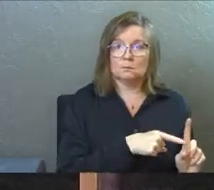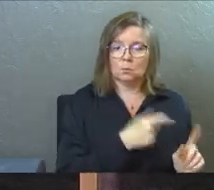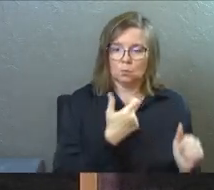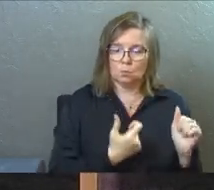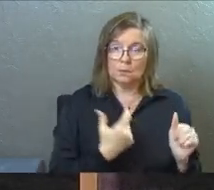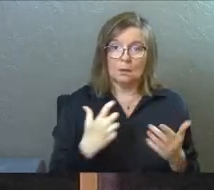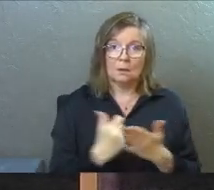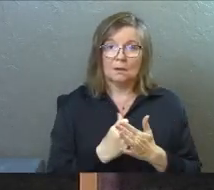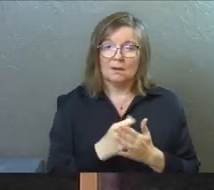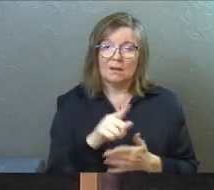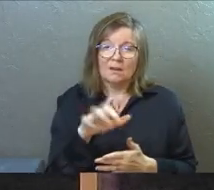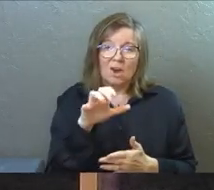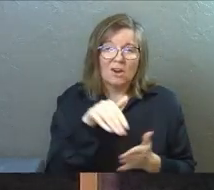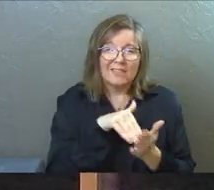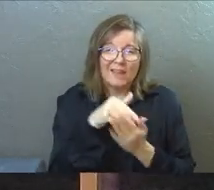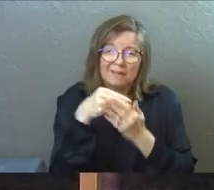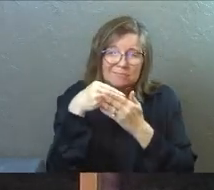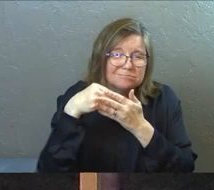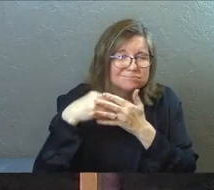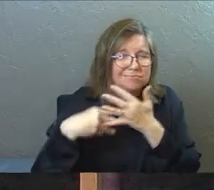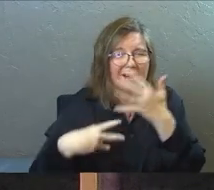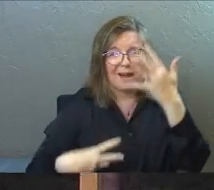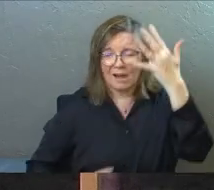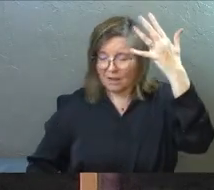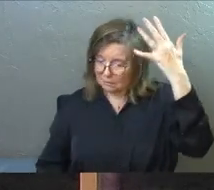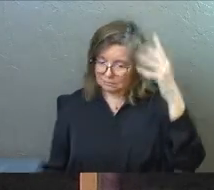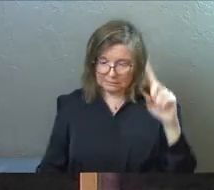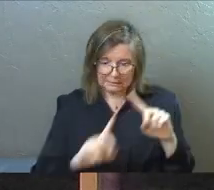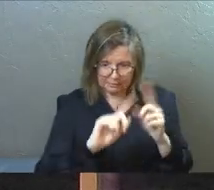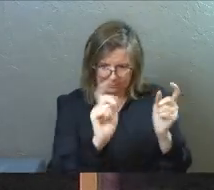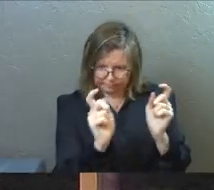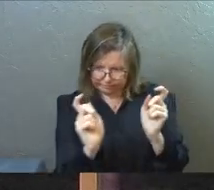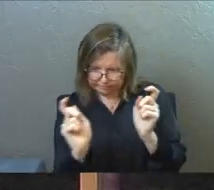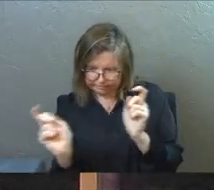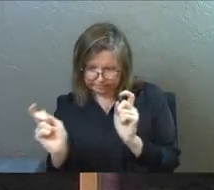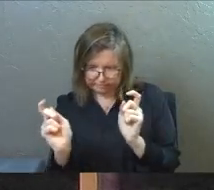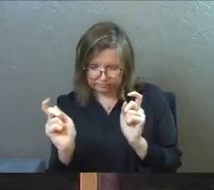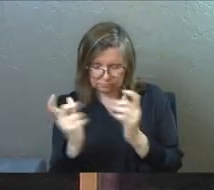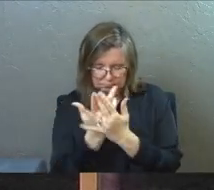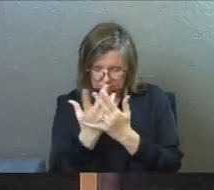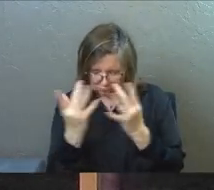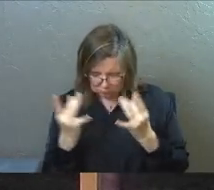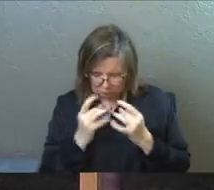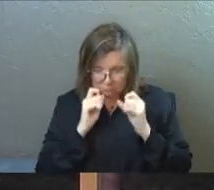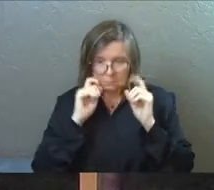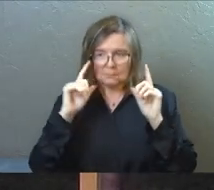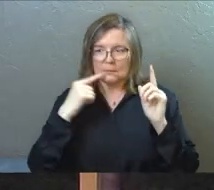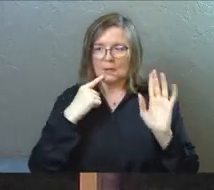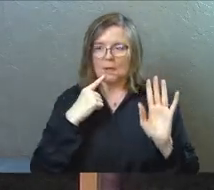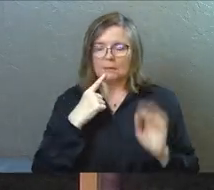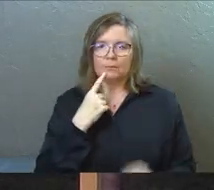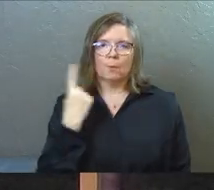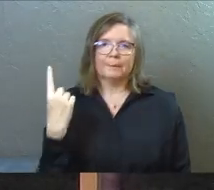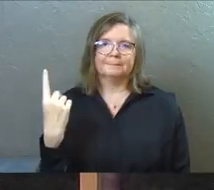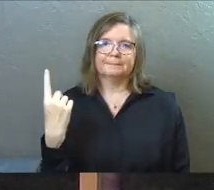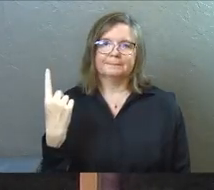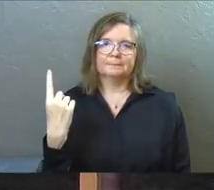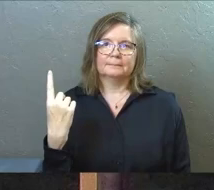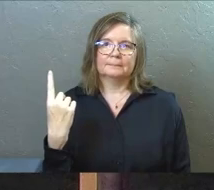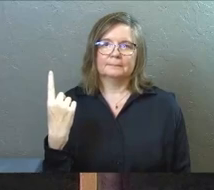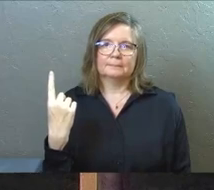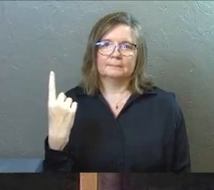And he looks at hundreds of thousands of possible combinations and he comes back and says, there's only one.